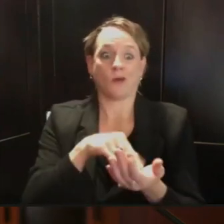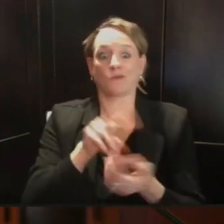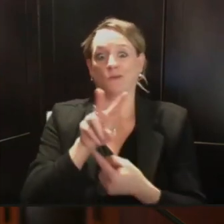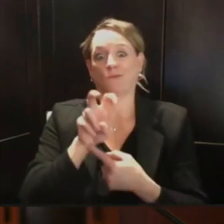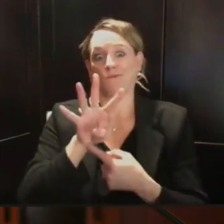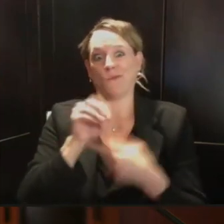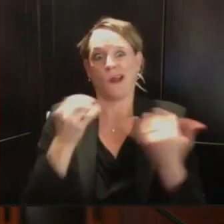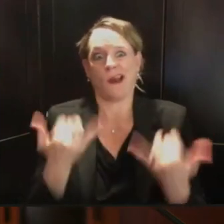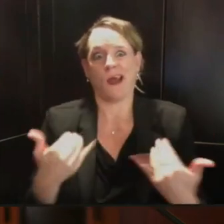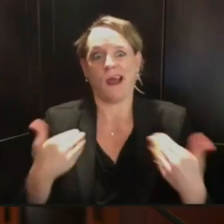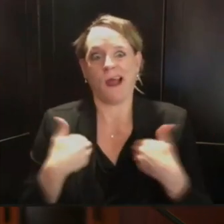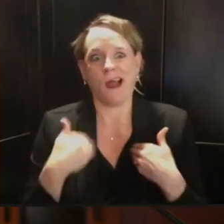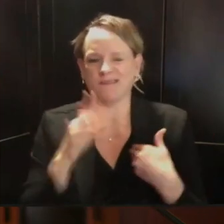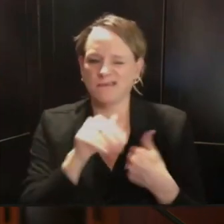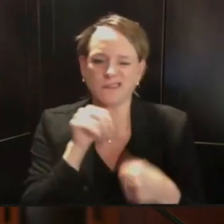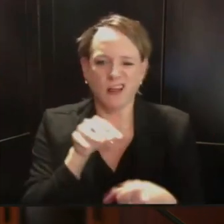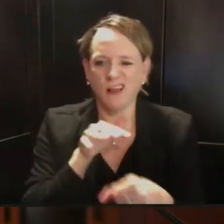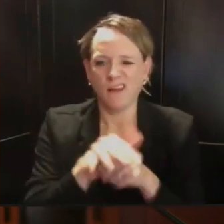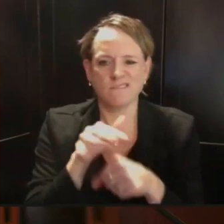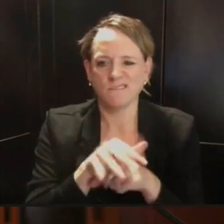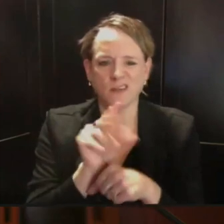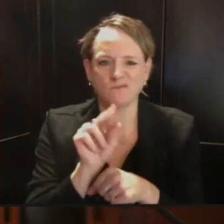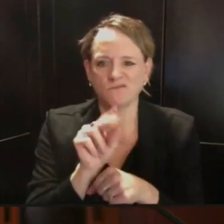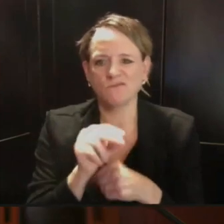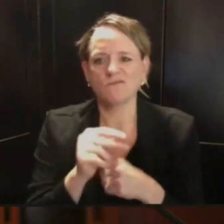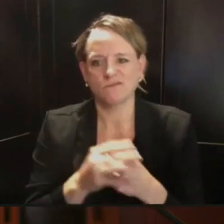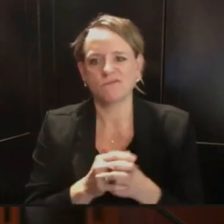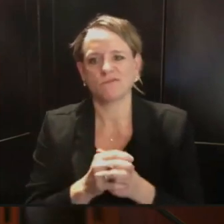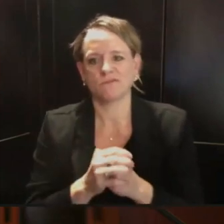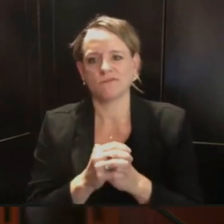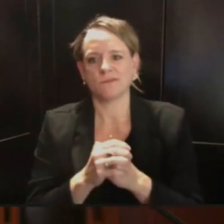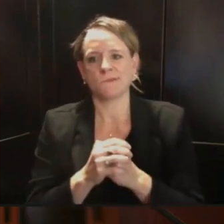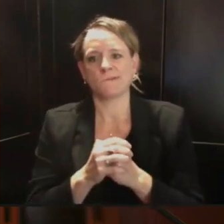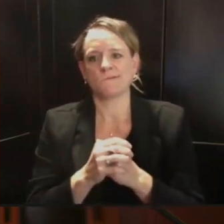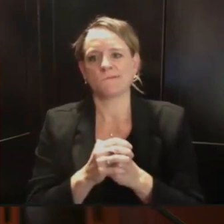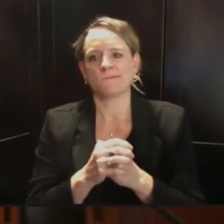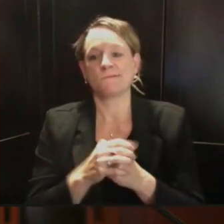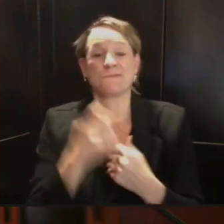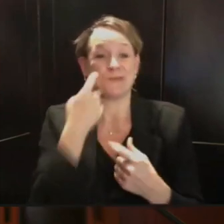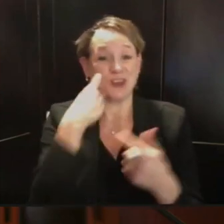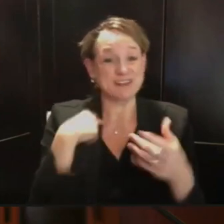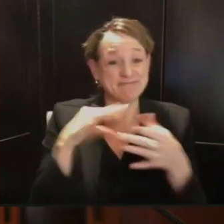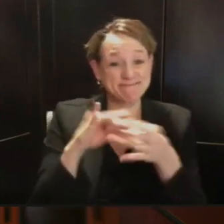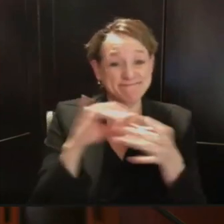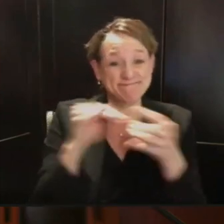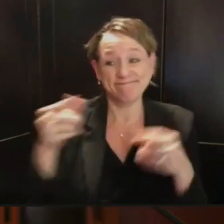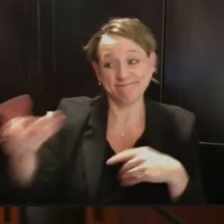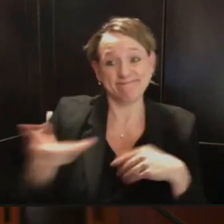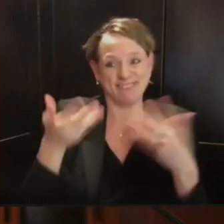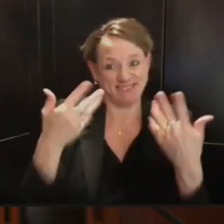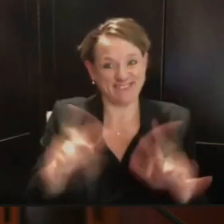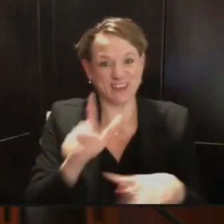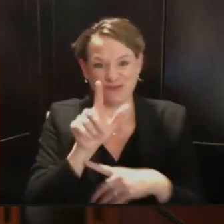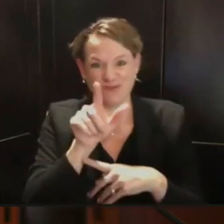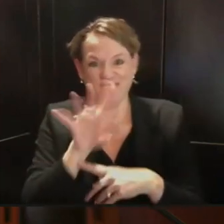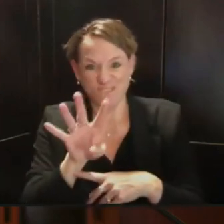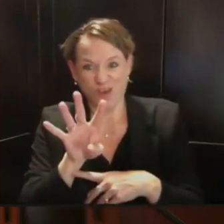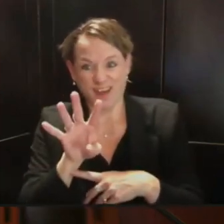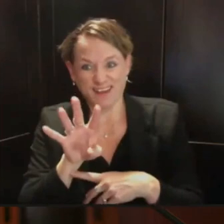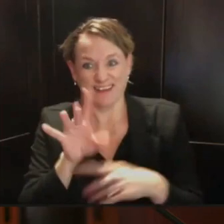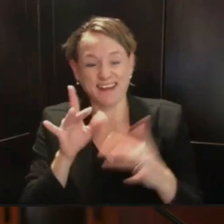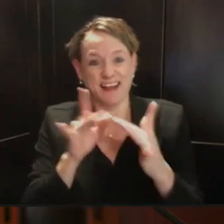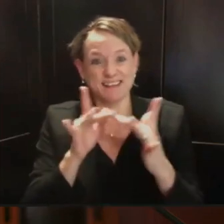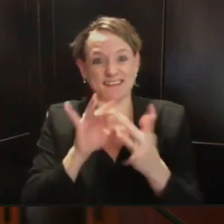we have an additional 24 assets from DHS that are going to surge into the system.